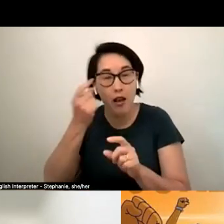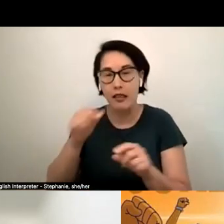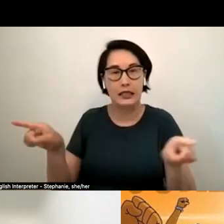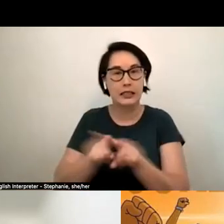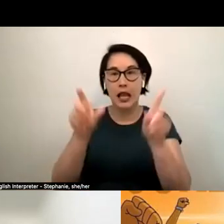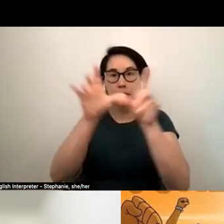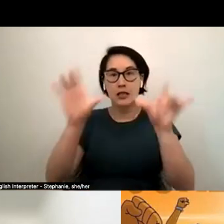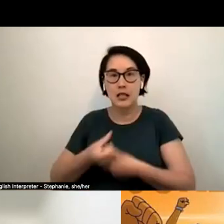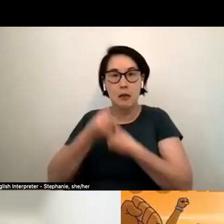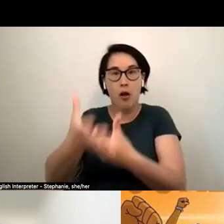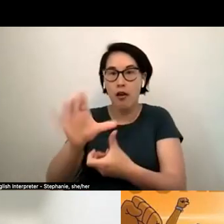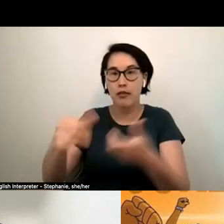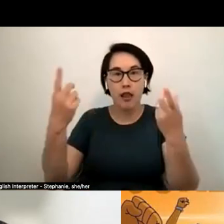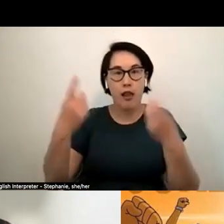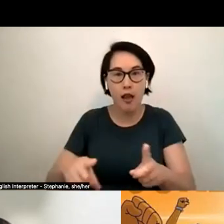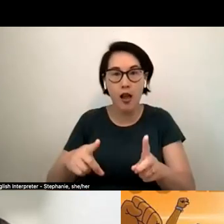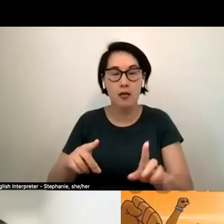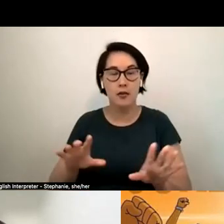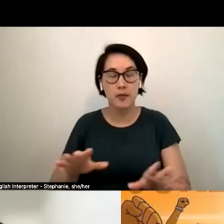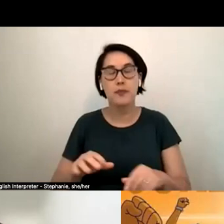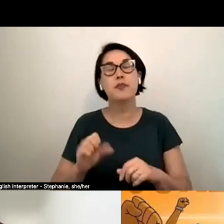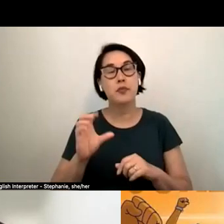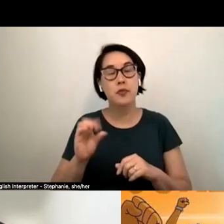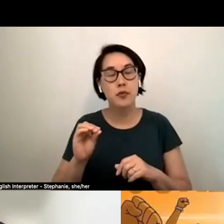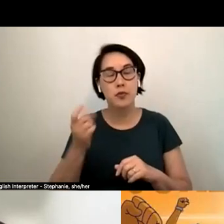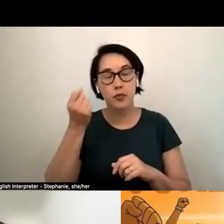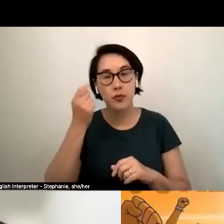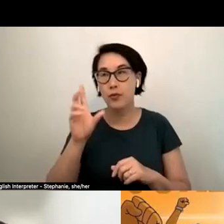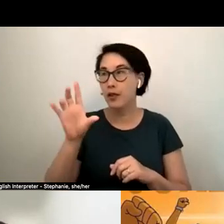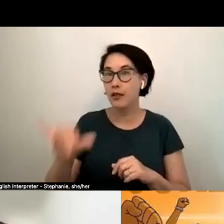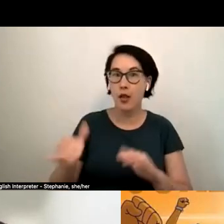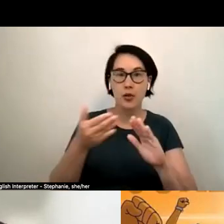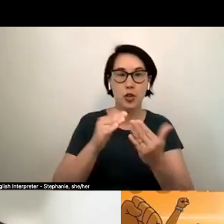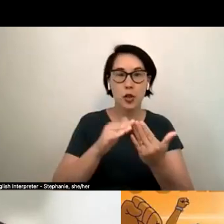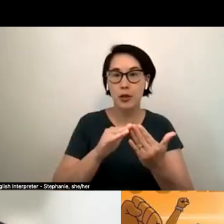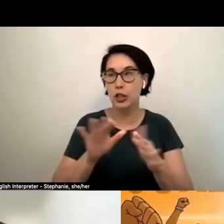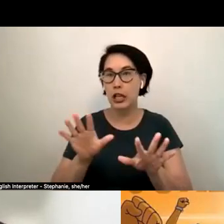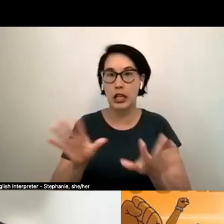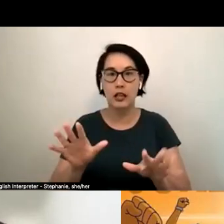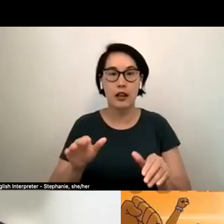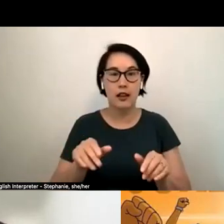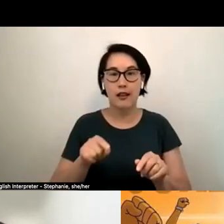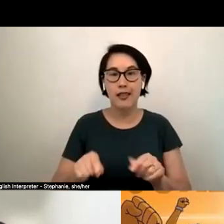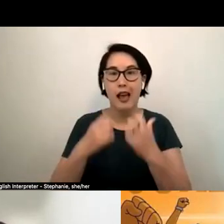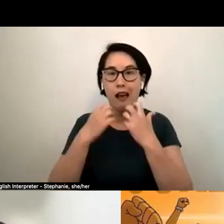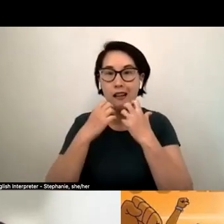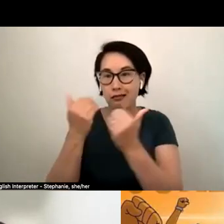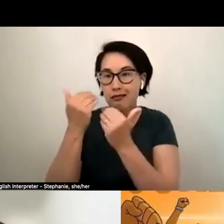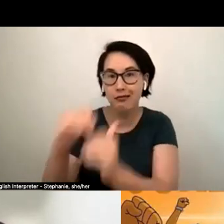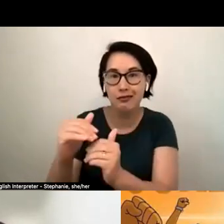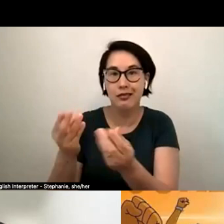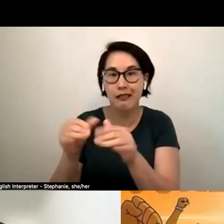um these communities you have restricted land covenant you have